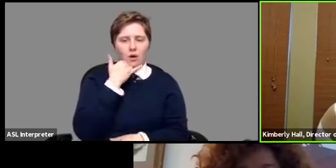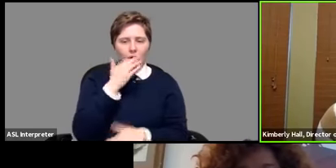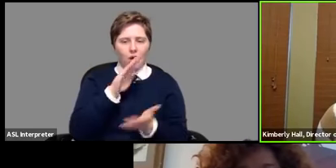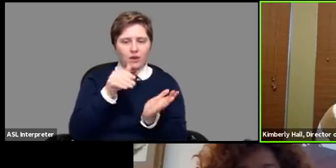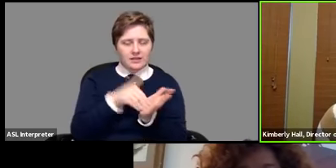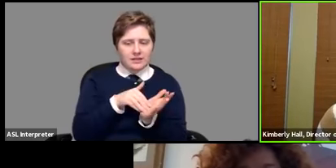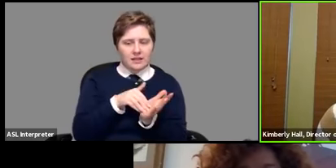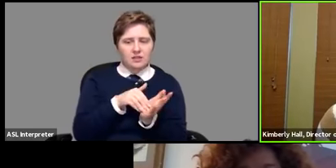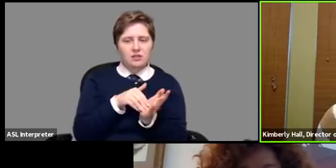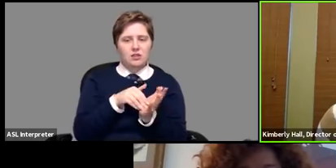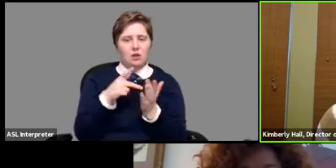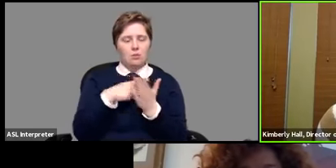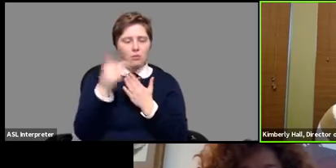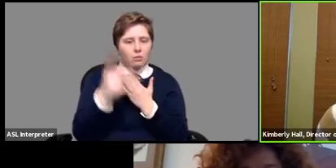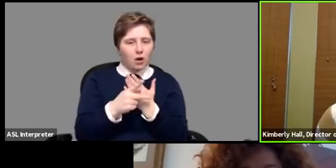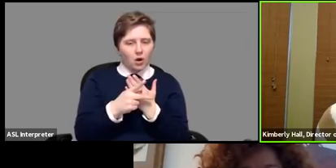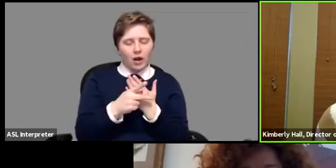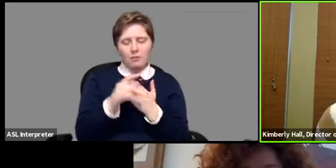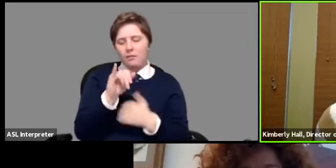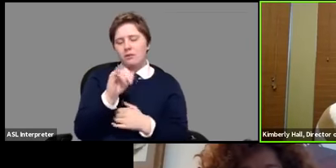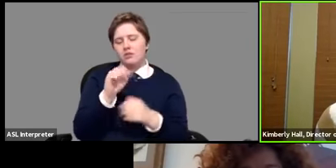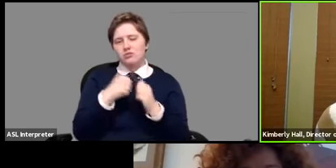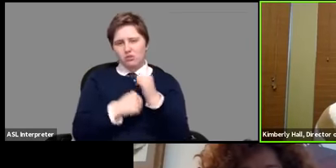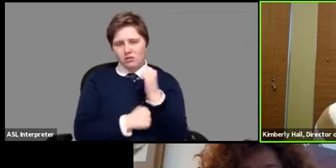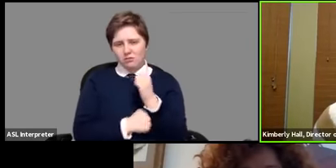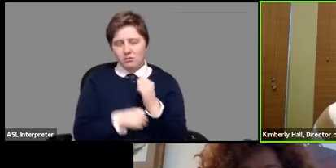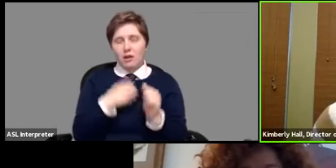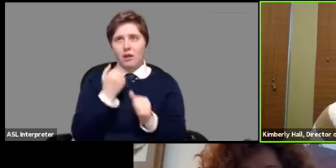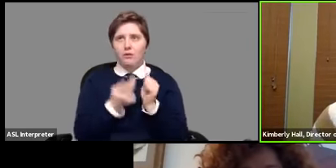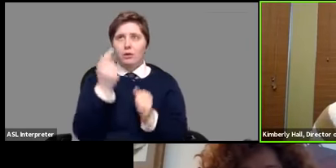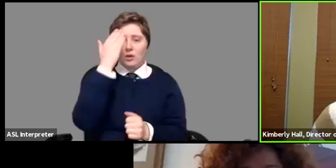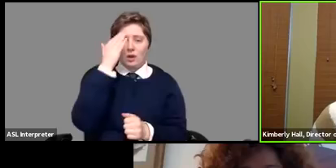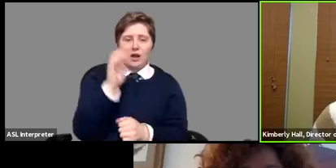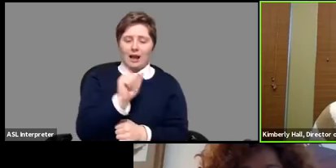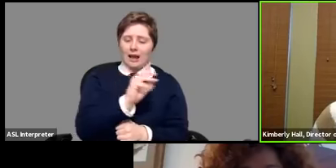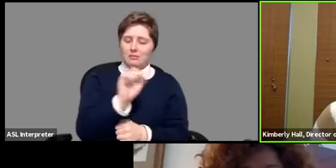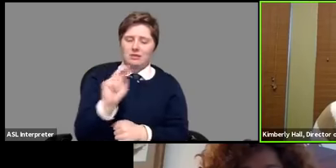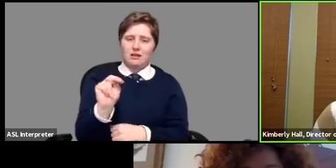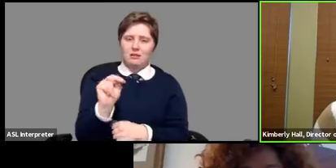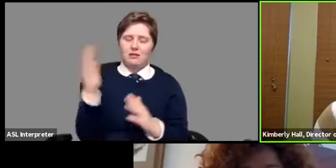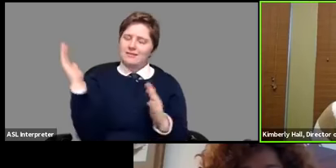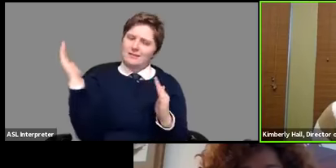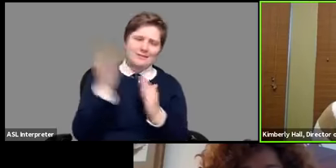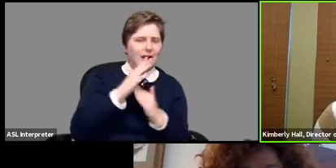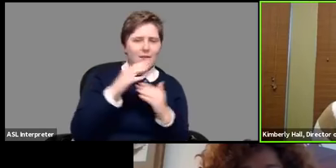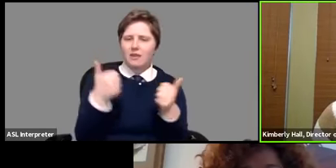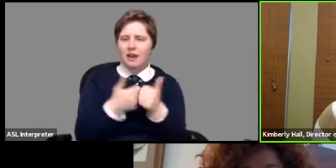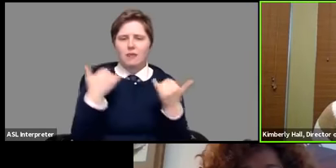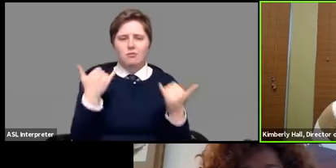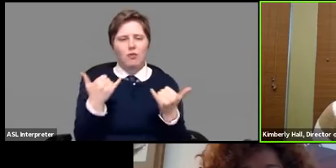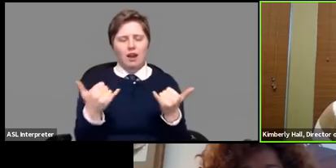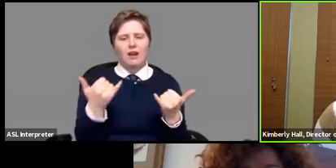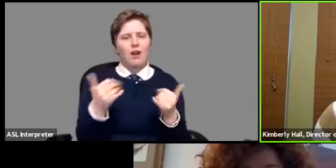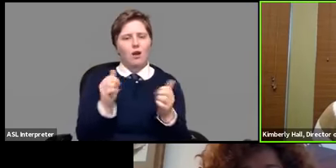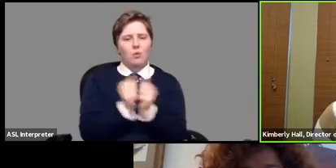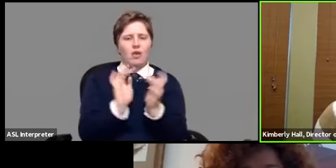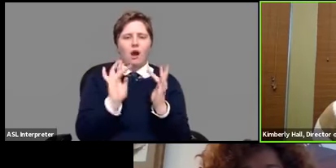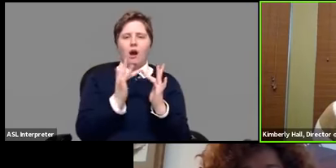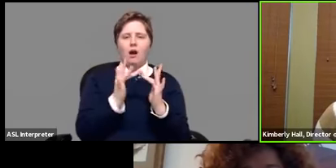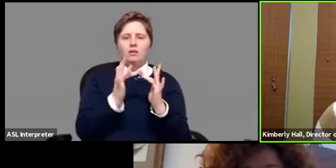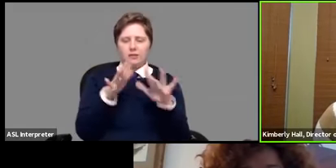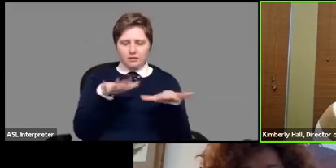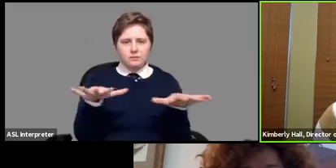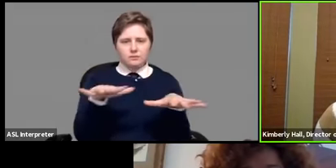program infrastructure everybody knows that amazon is you know at the top of the game right now on in the online space